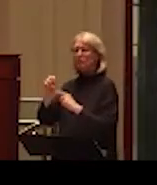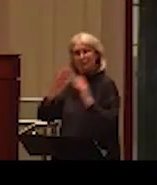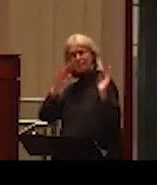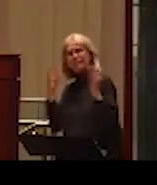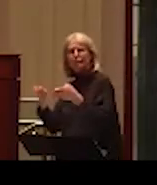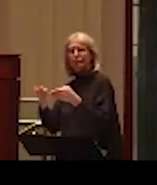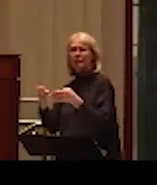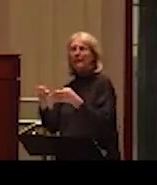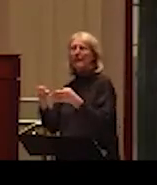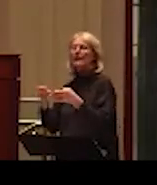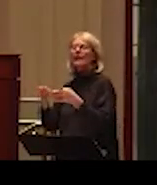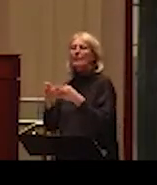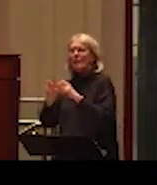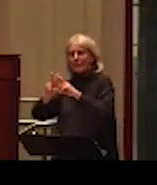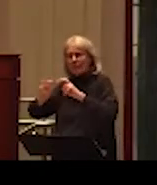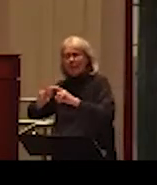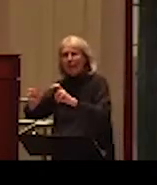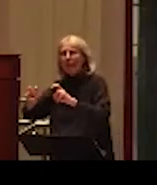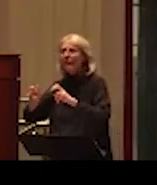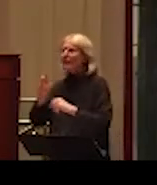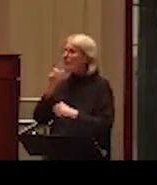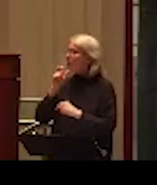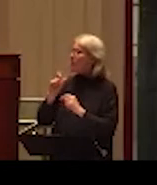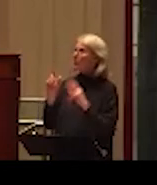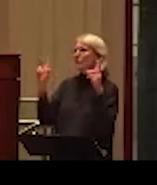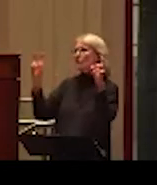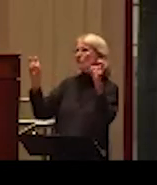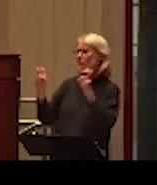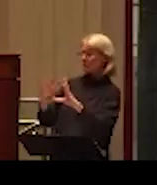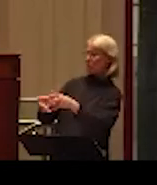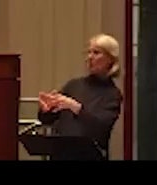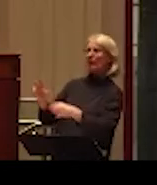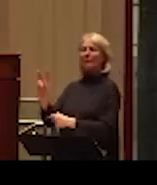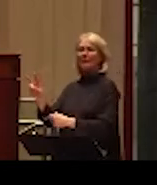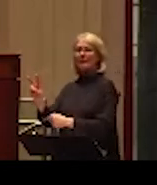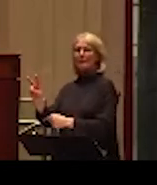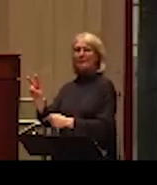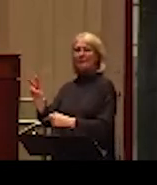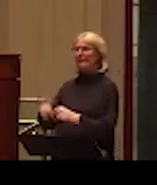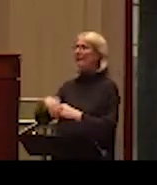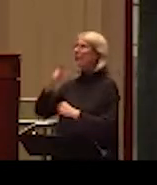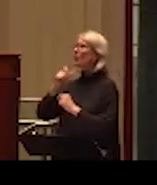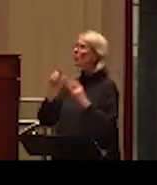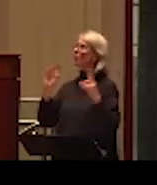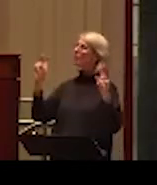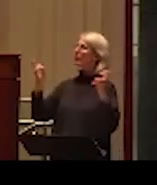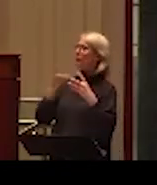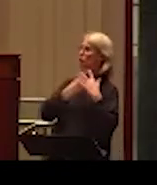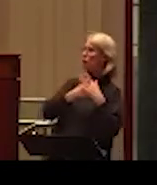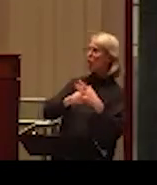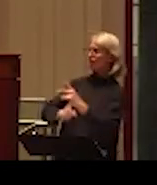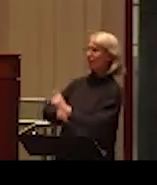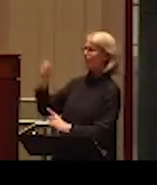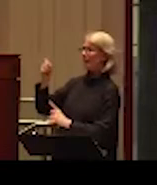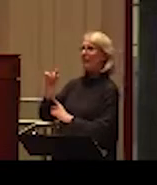determined who will be considered appropriate victims and who will be seen mostly as perpetrators. And as you can see from some